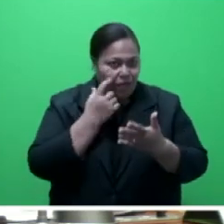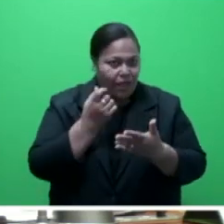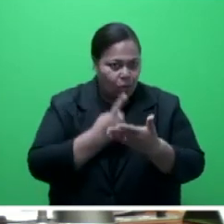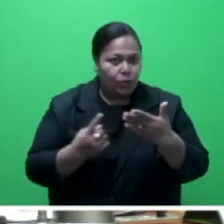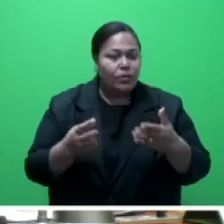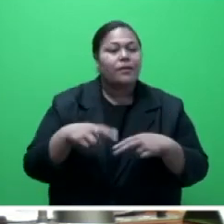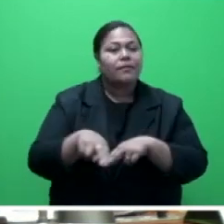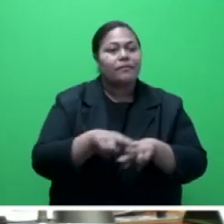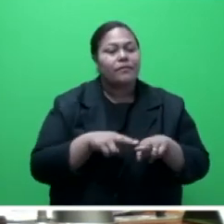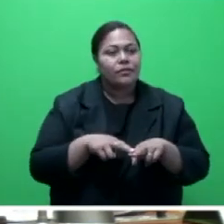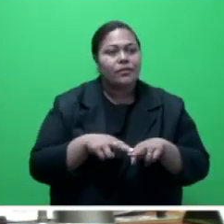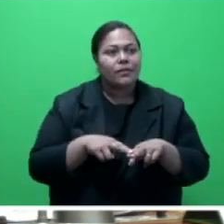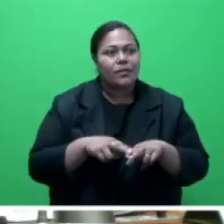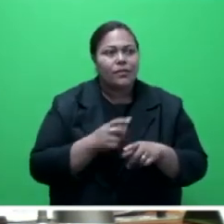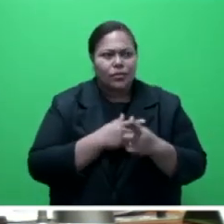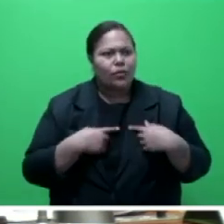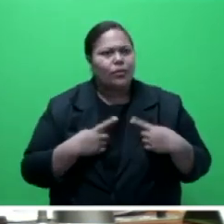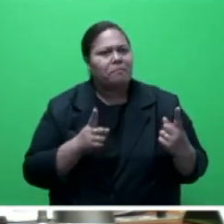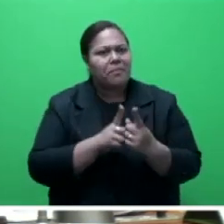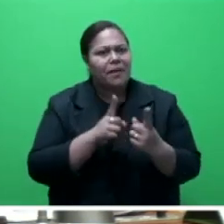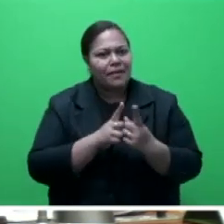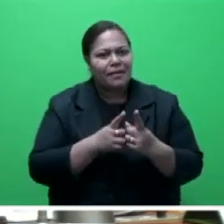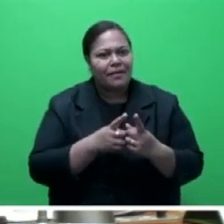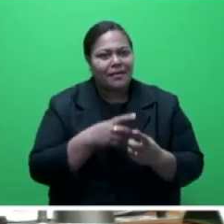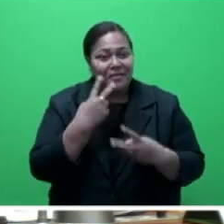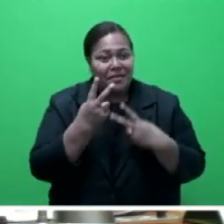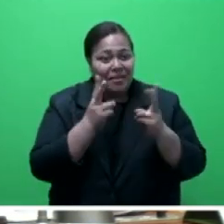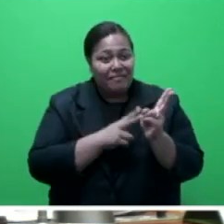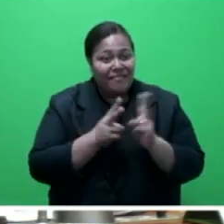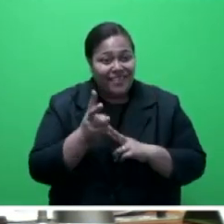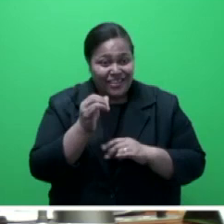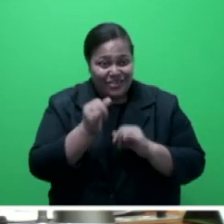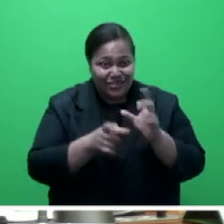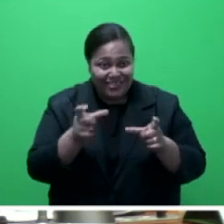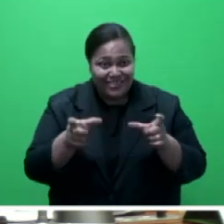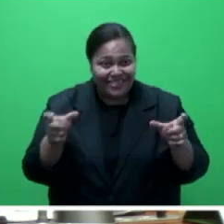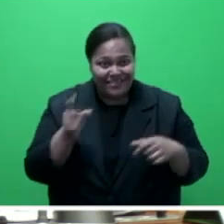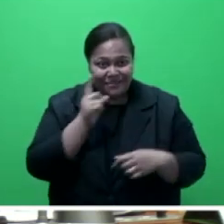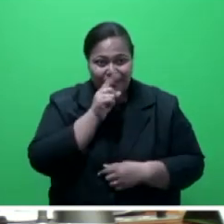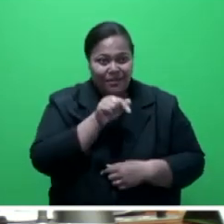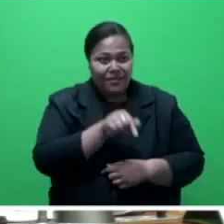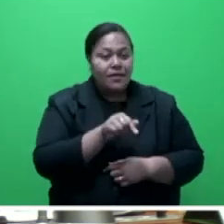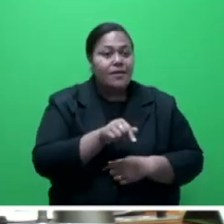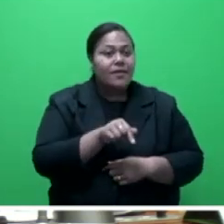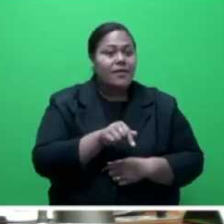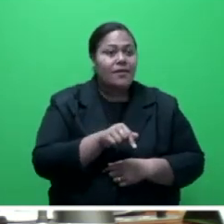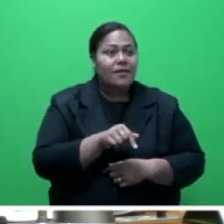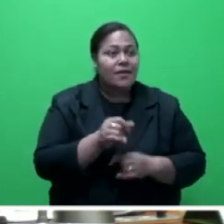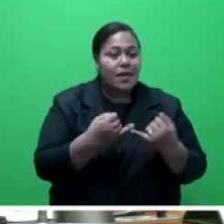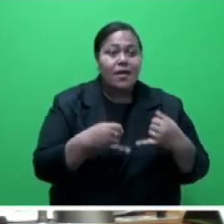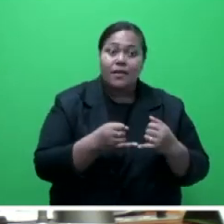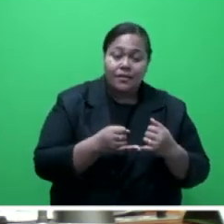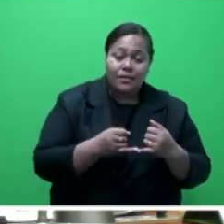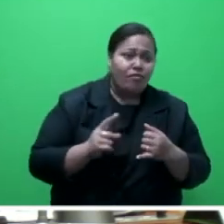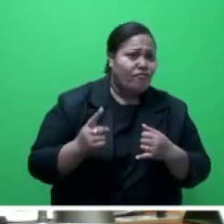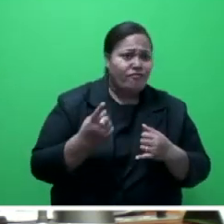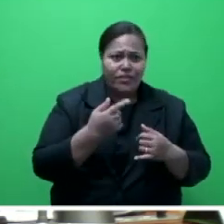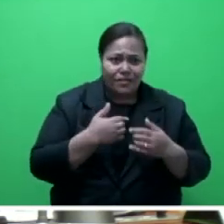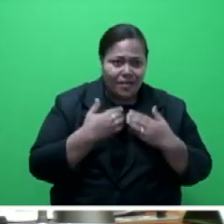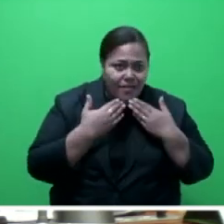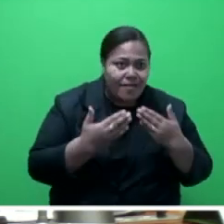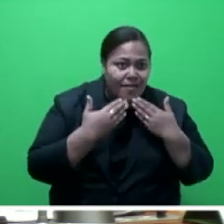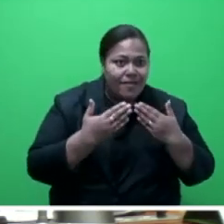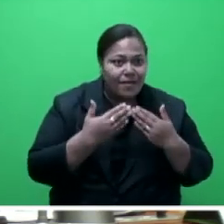members of the Vanua and Yandua Island and spoke to them about how first of all, first of all, acknowledging and thanking them